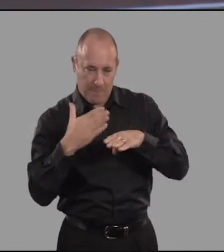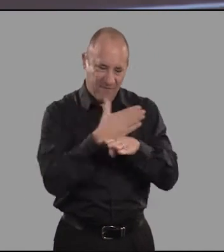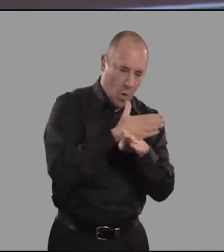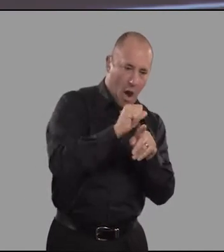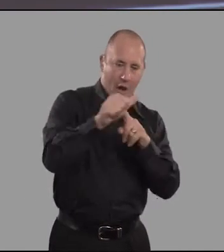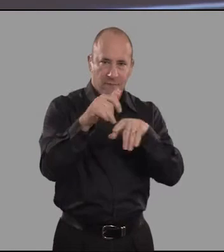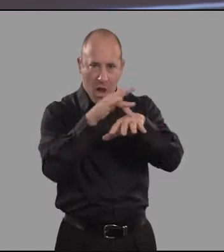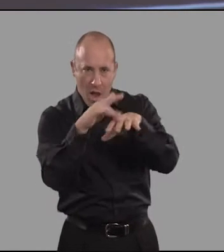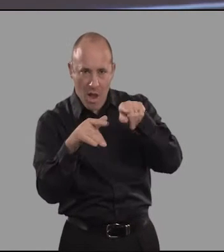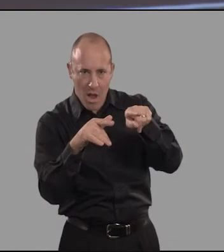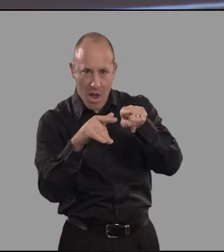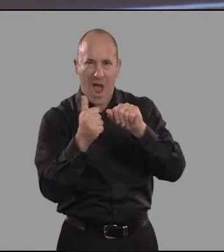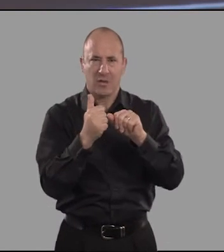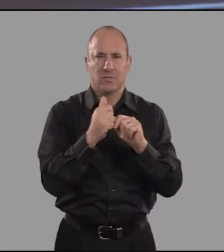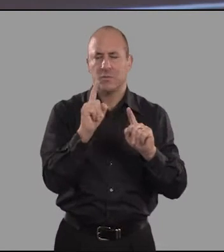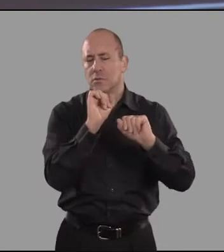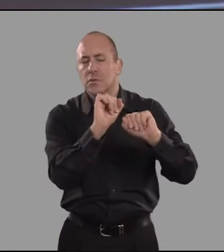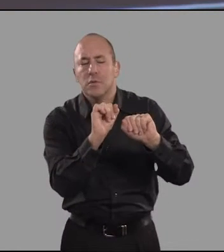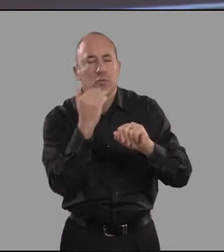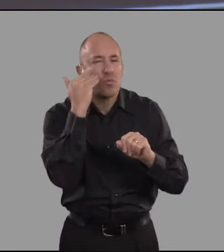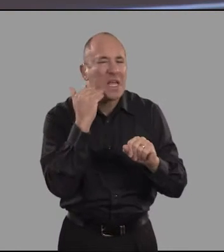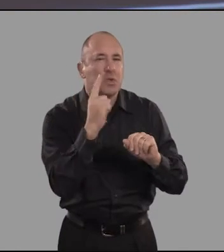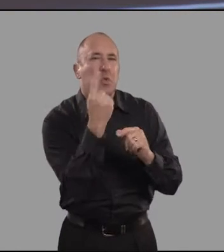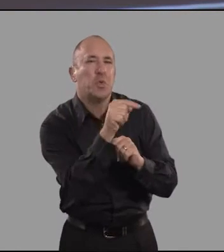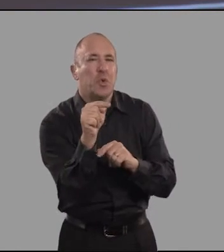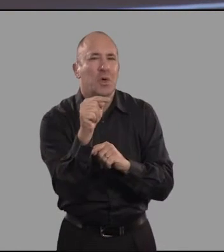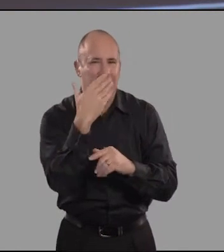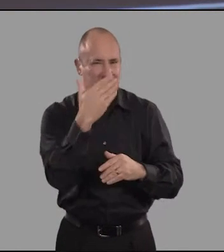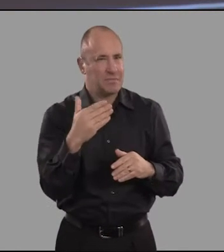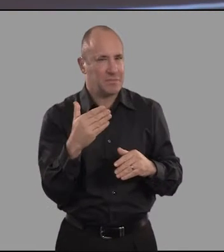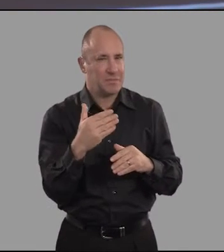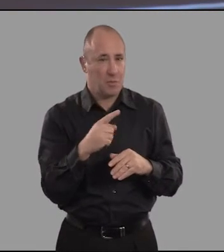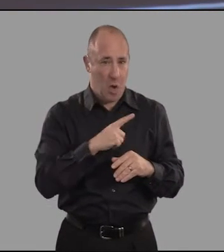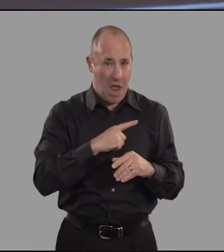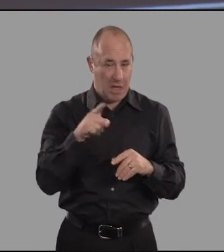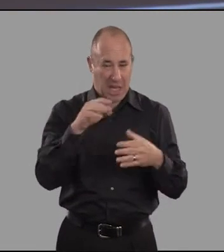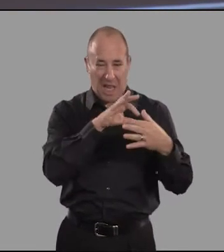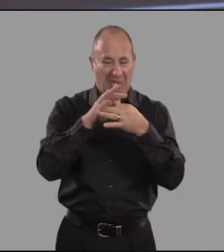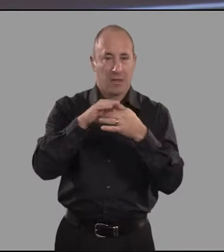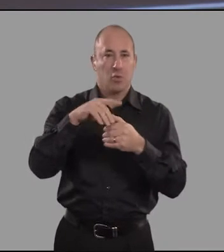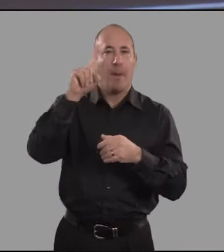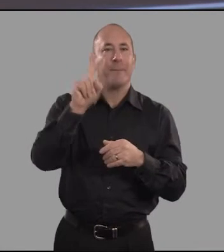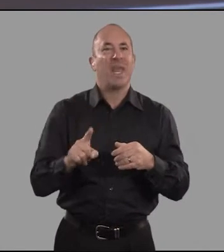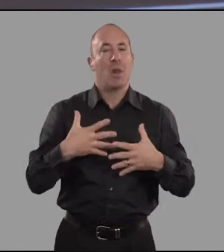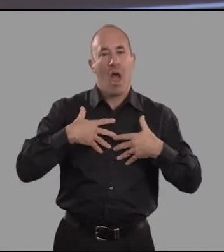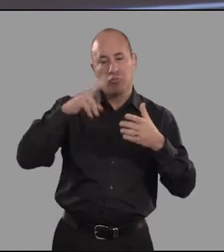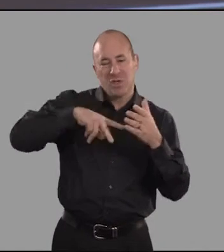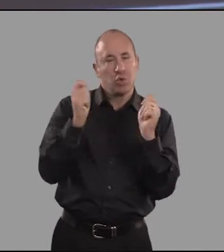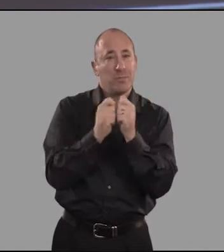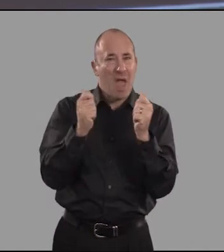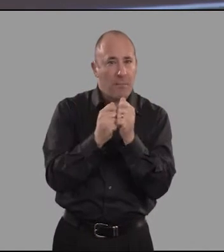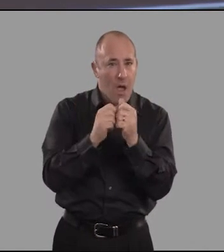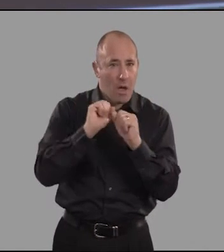-stories and press reviewing, and the race content of the play. Is this because they're responding to their readers' tastes? I'm not sure it is.